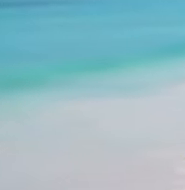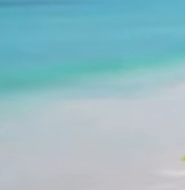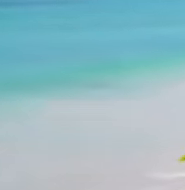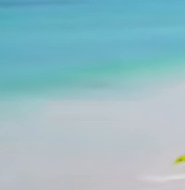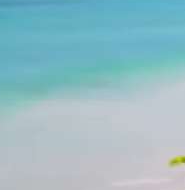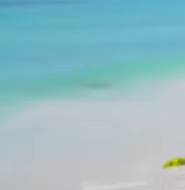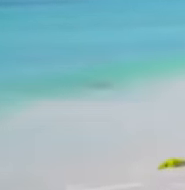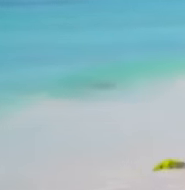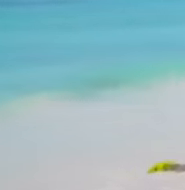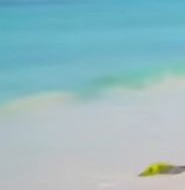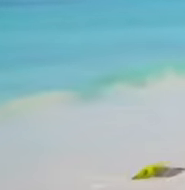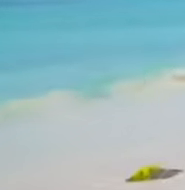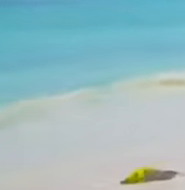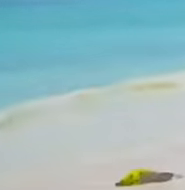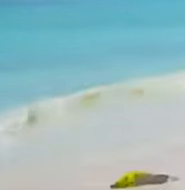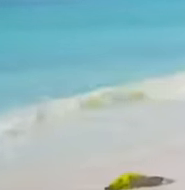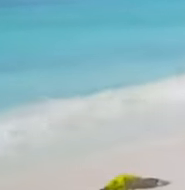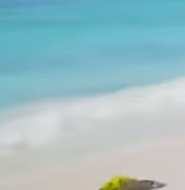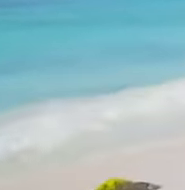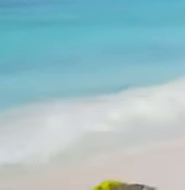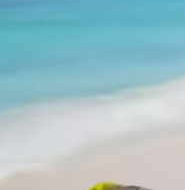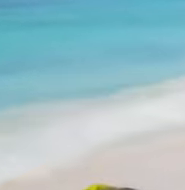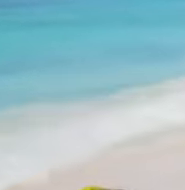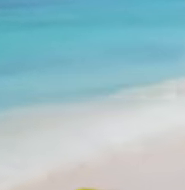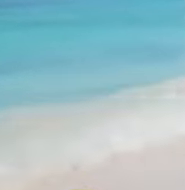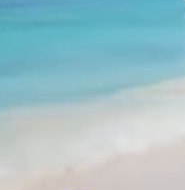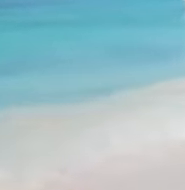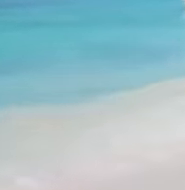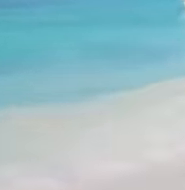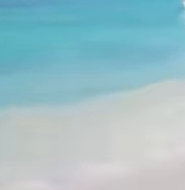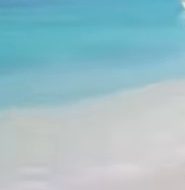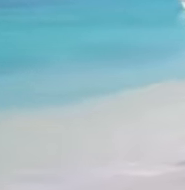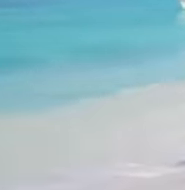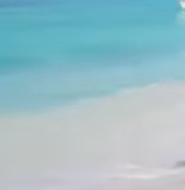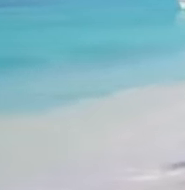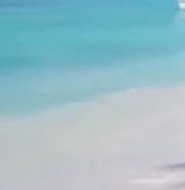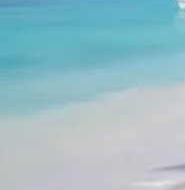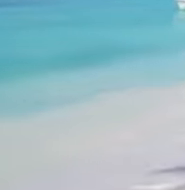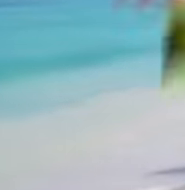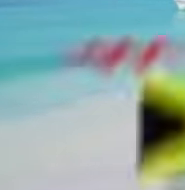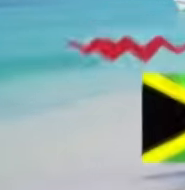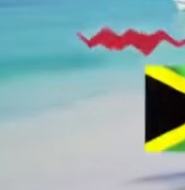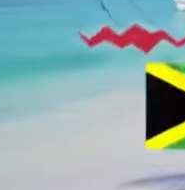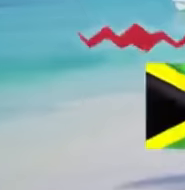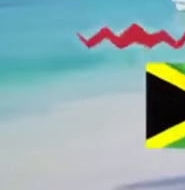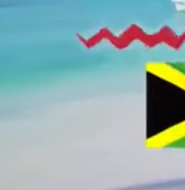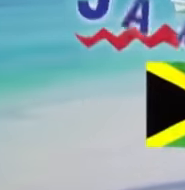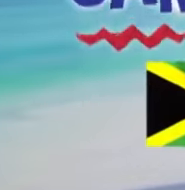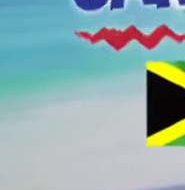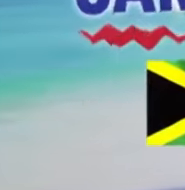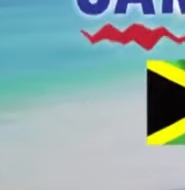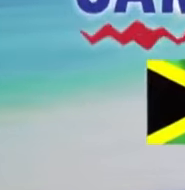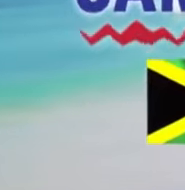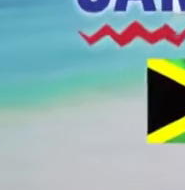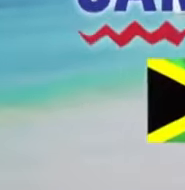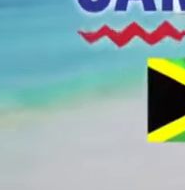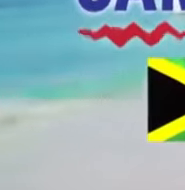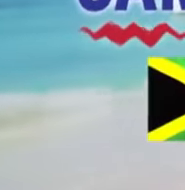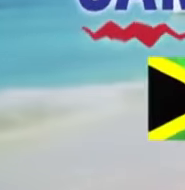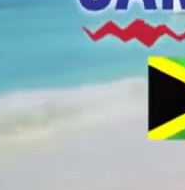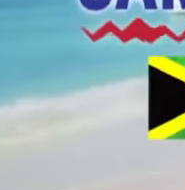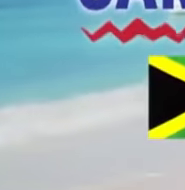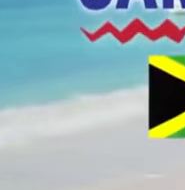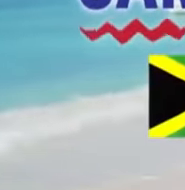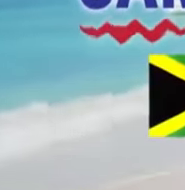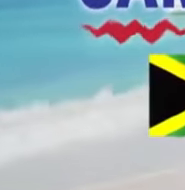Imagine a much-needed rest, sun and sand. Let Supply Jam make it happen. Win an all-inclusive trip for